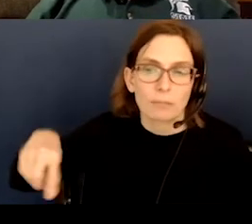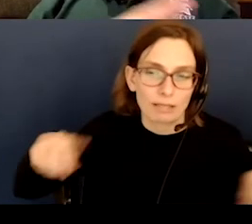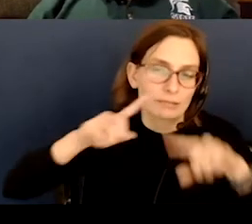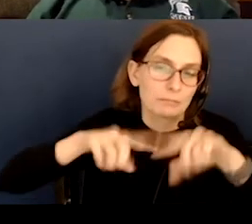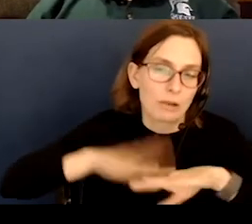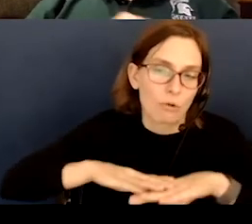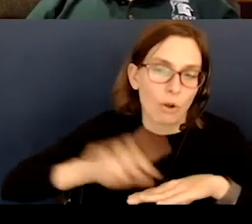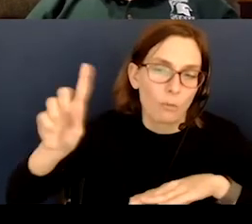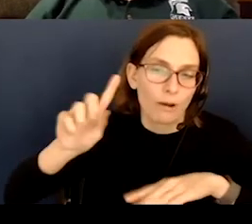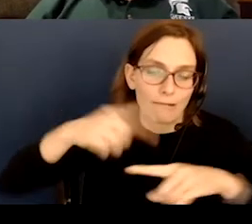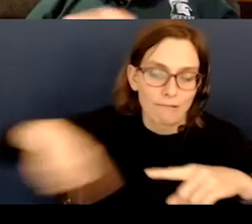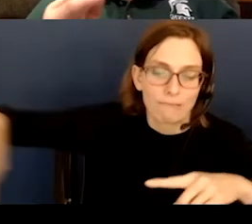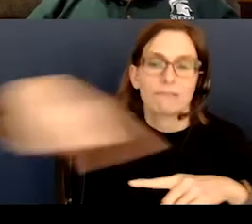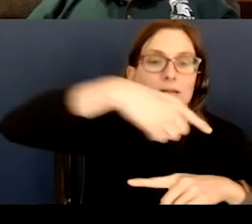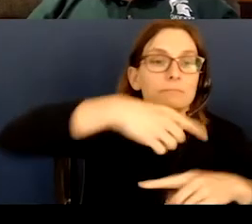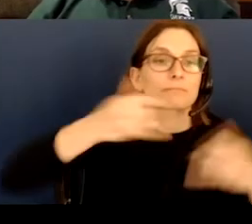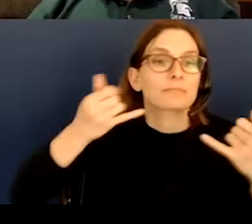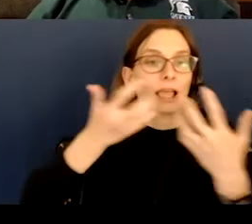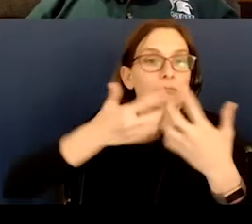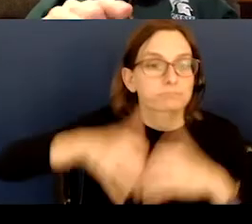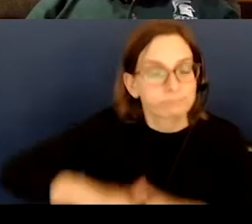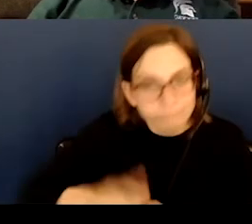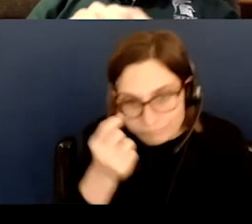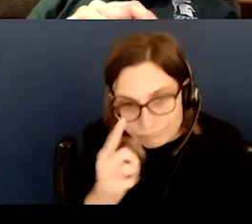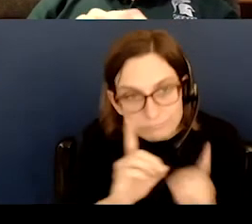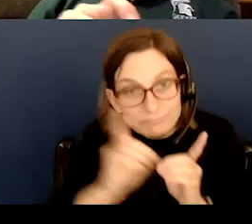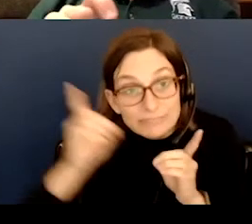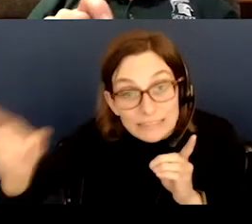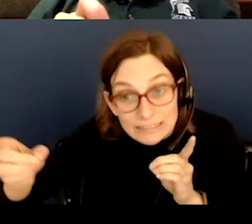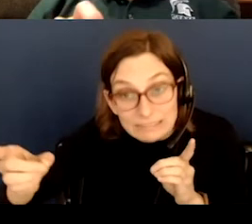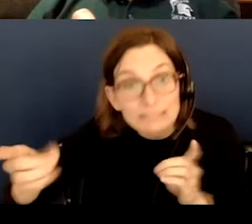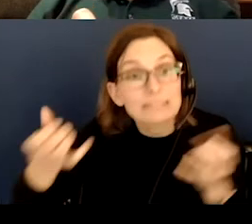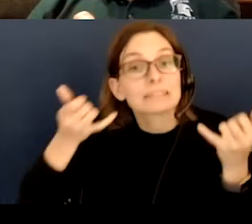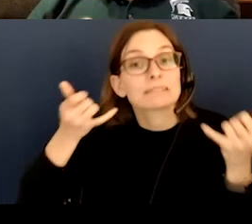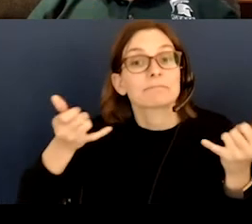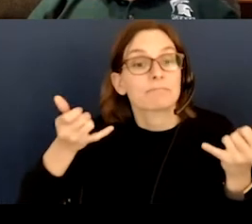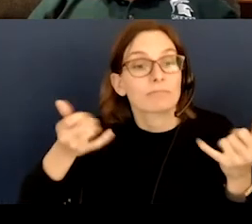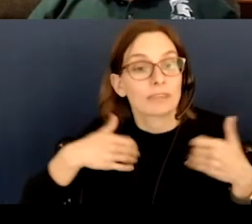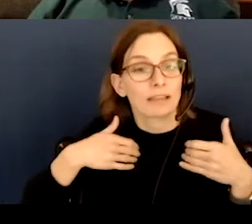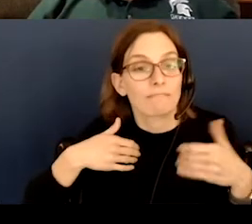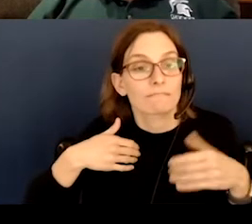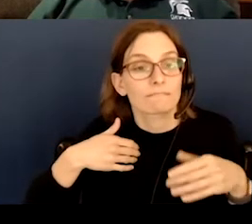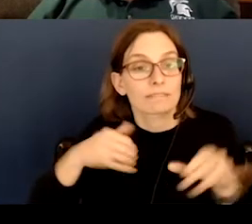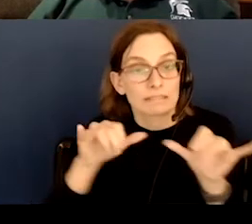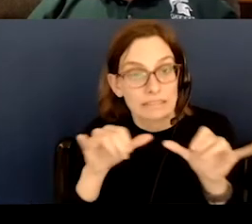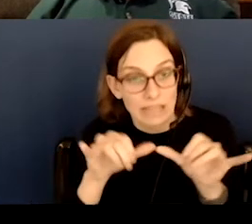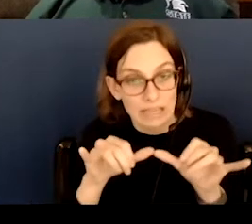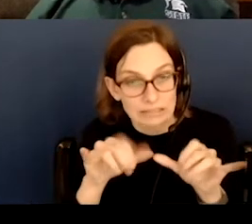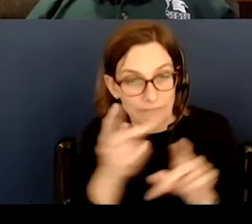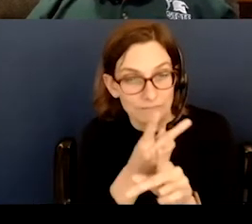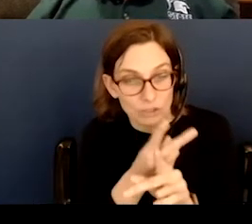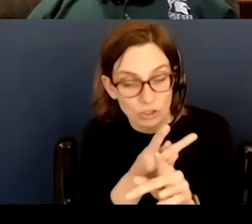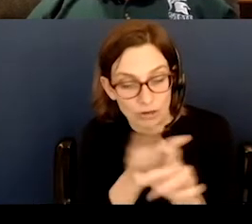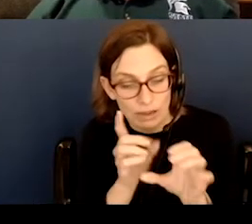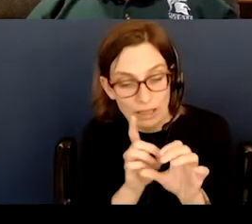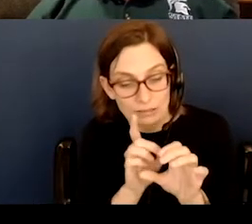So now everything is falling into place. We have the distance. That means, given that we have the angular size, we can calculate the diameter. With the